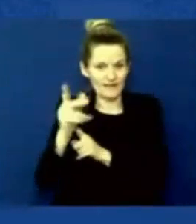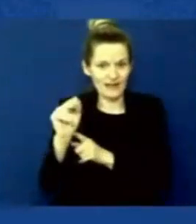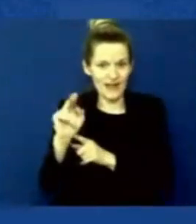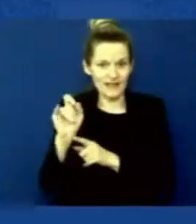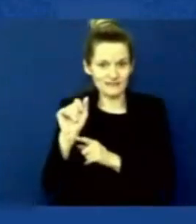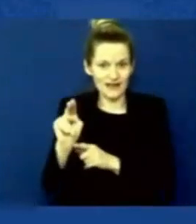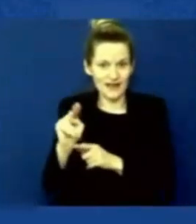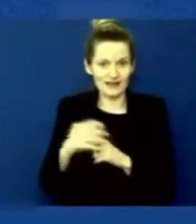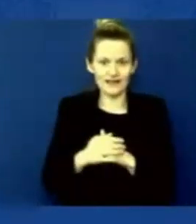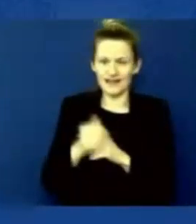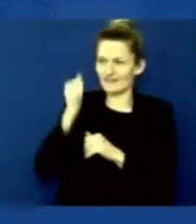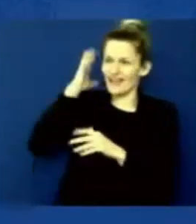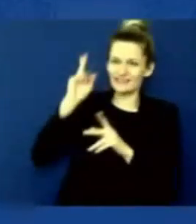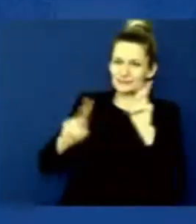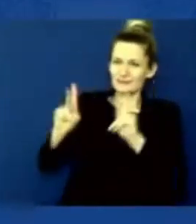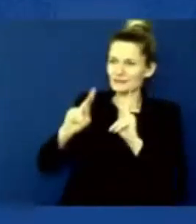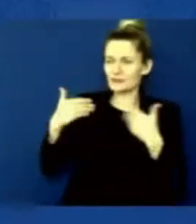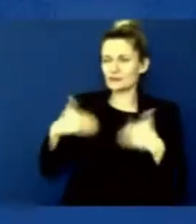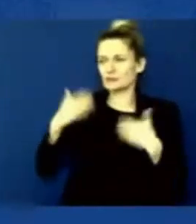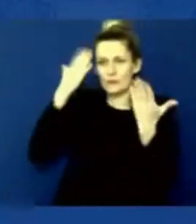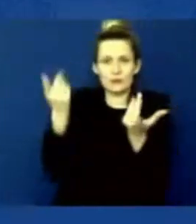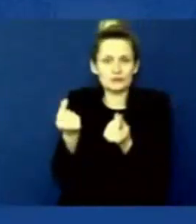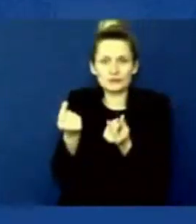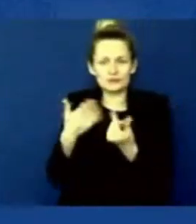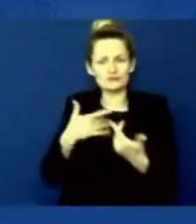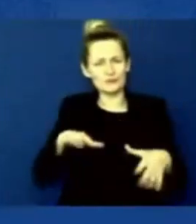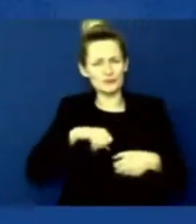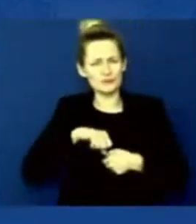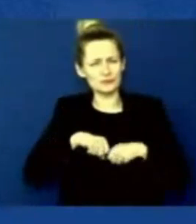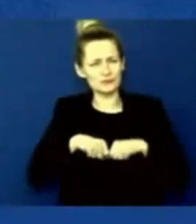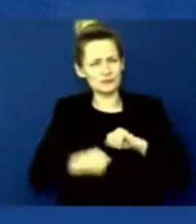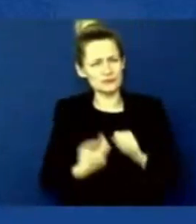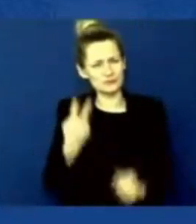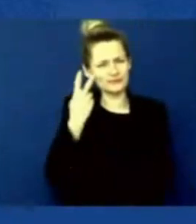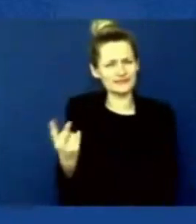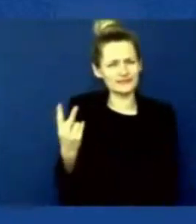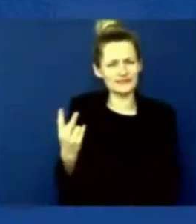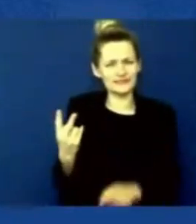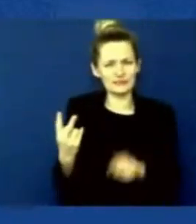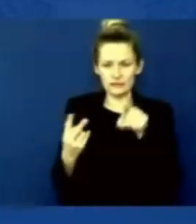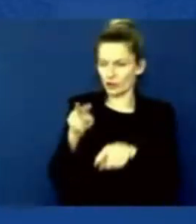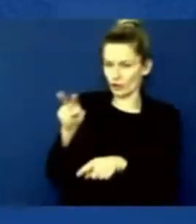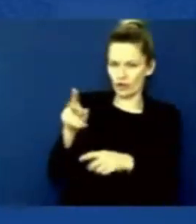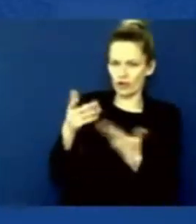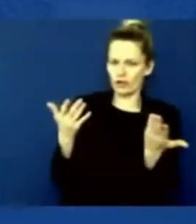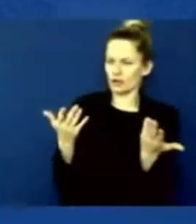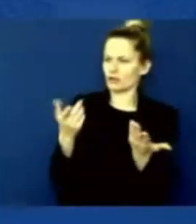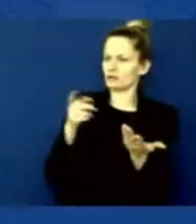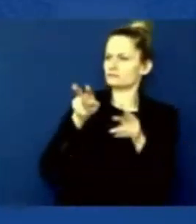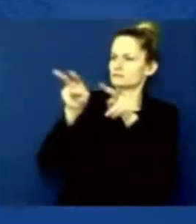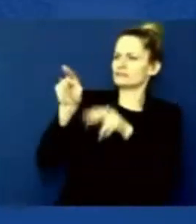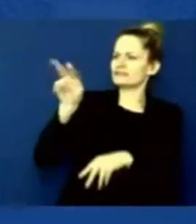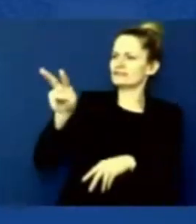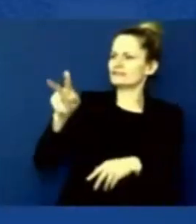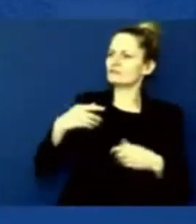We're all seeing it. We see it. We feel it. You can't look at it and not feel it. Nothing about this effort is easy. But